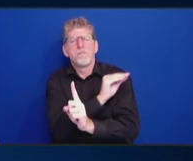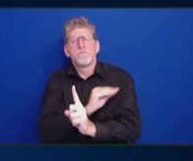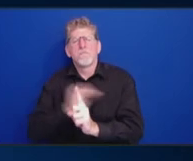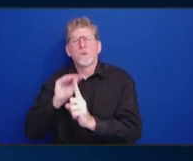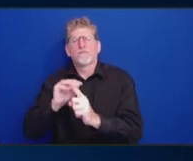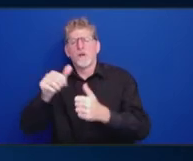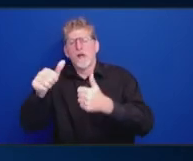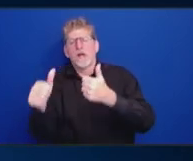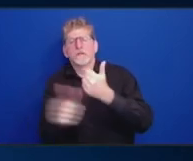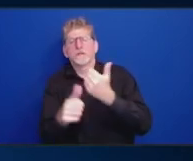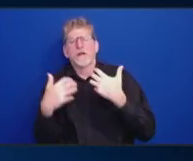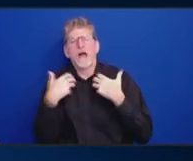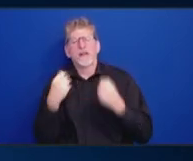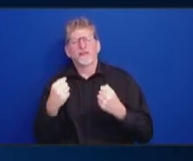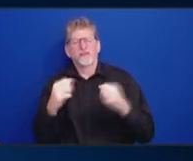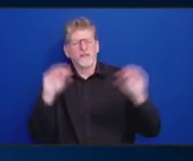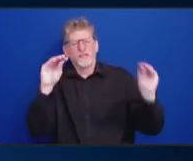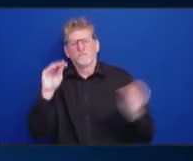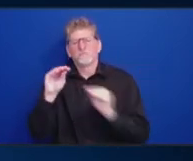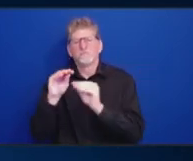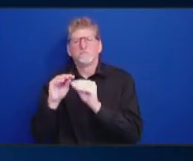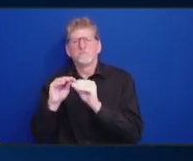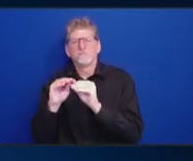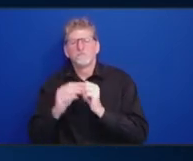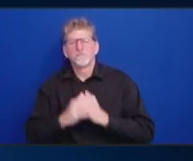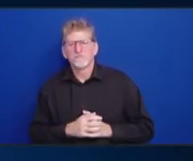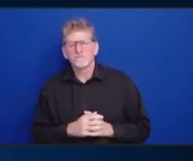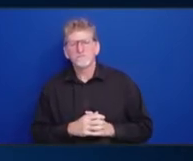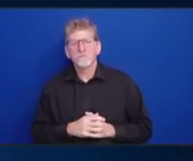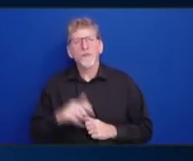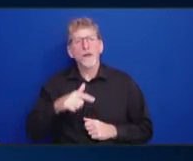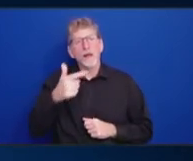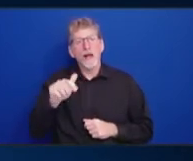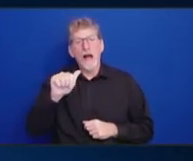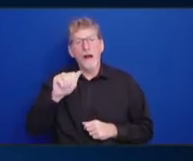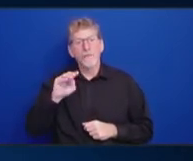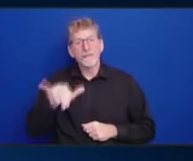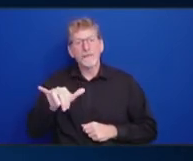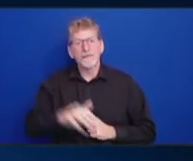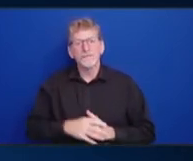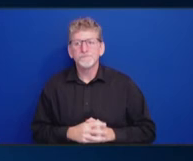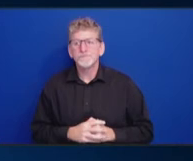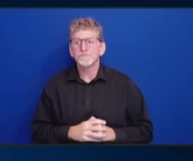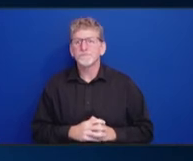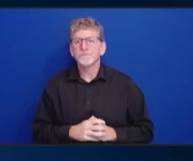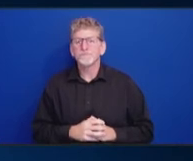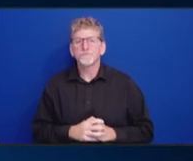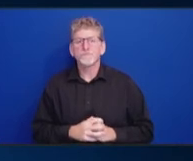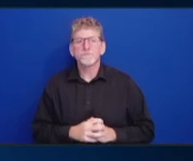Amy. Oh, I'm sorry.